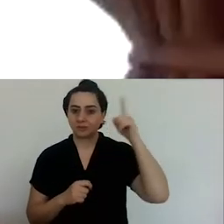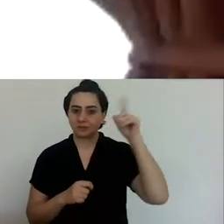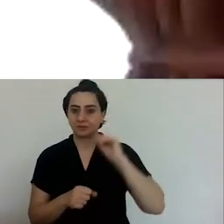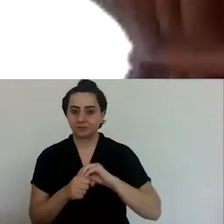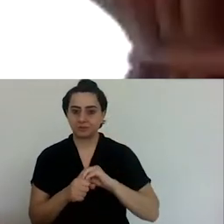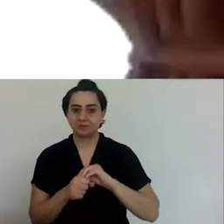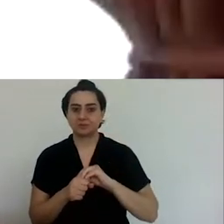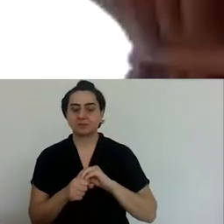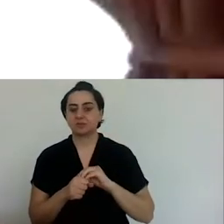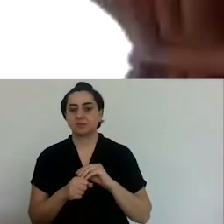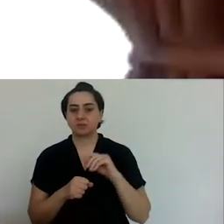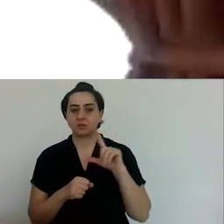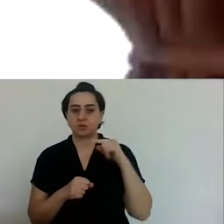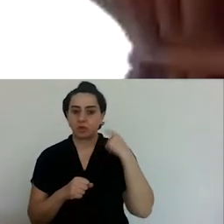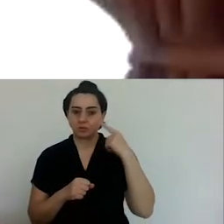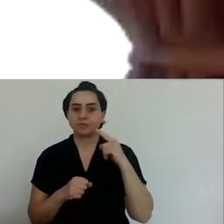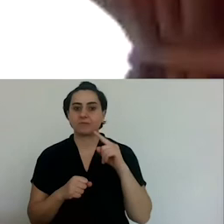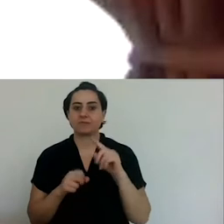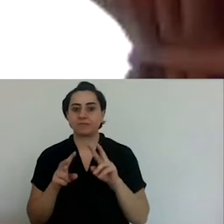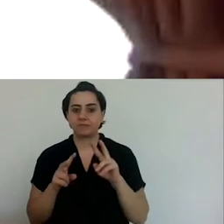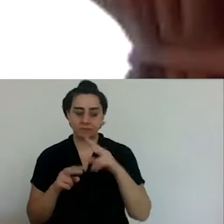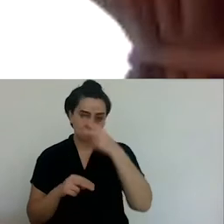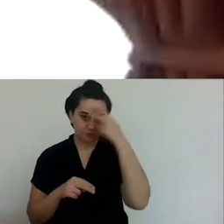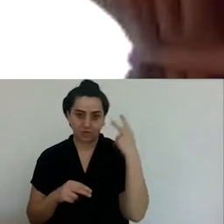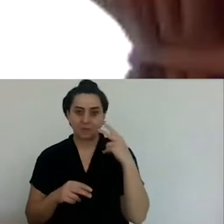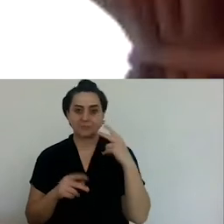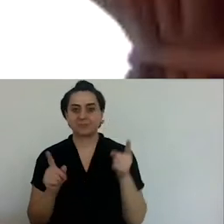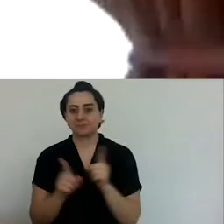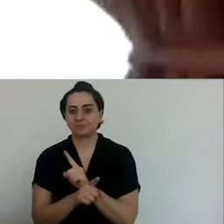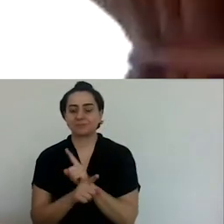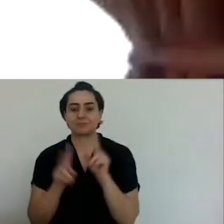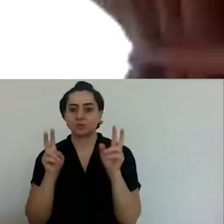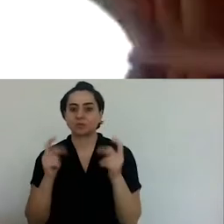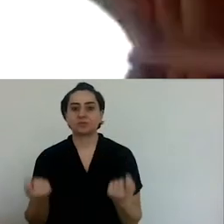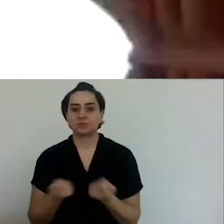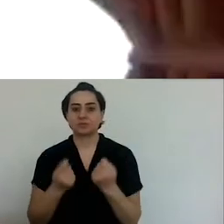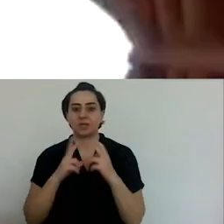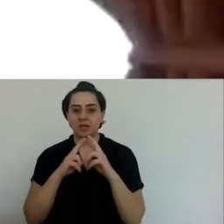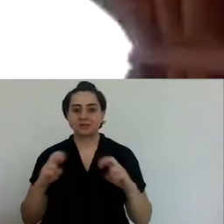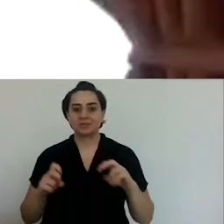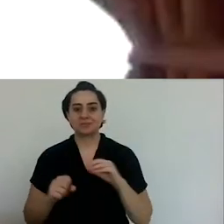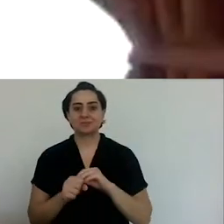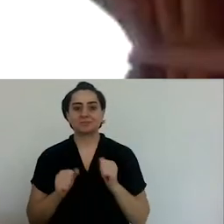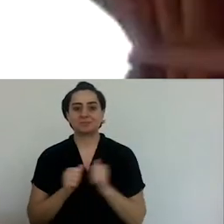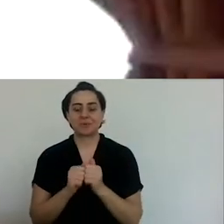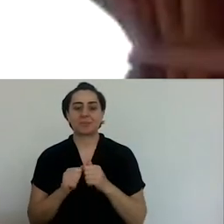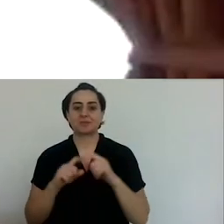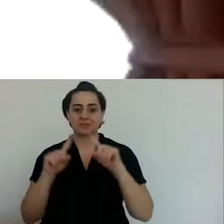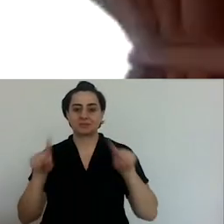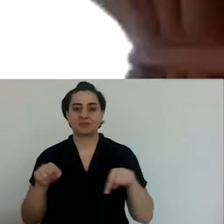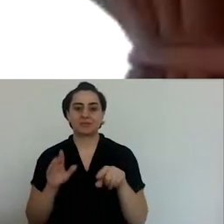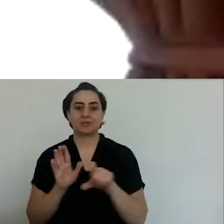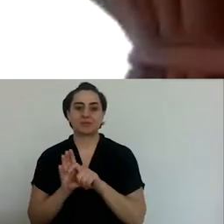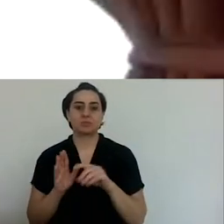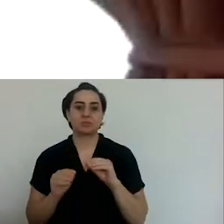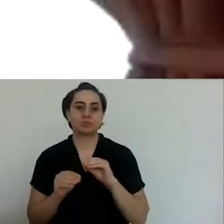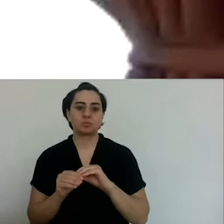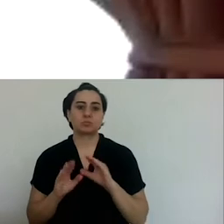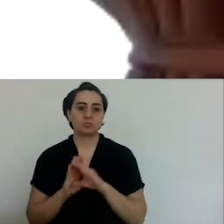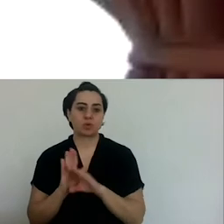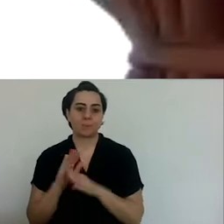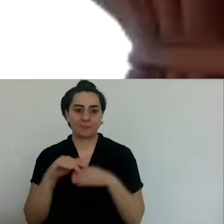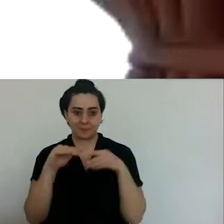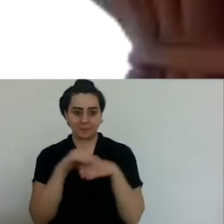London-based wine and spirit education trust, London Wine Economy, Koldovan and reinforced his knowledge with the certificates he received.